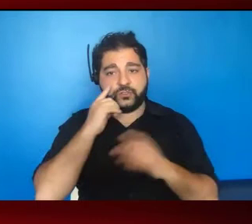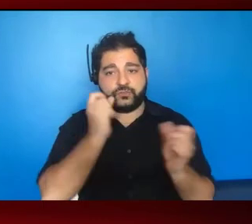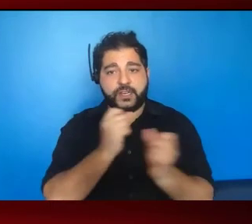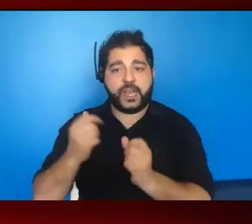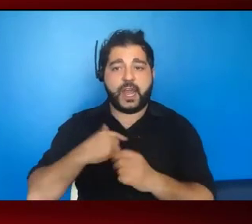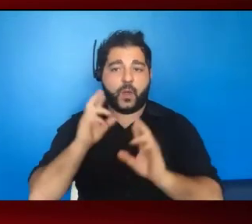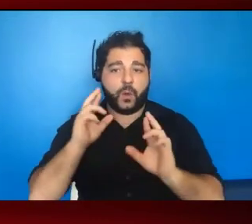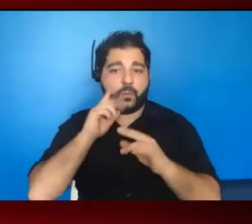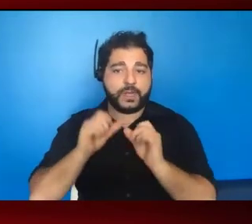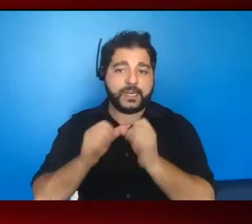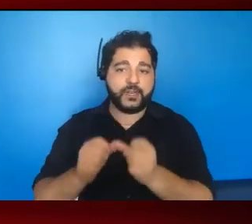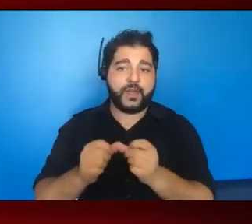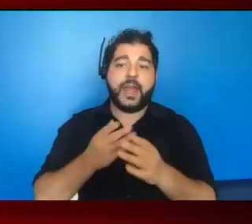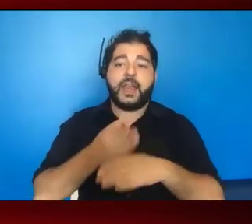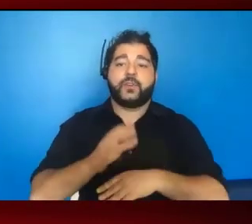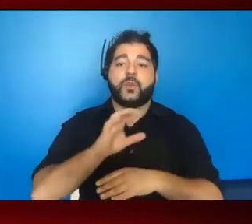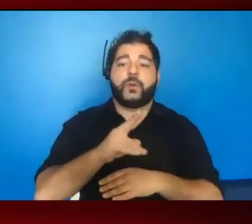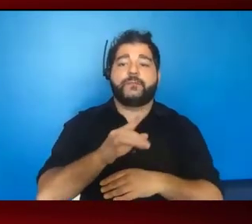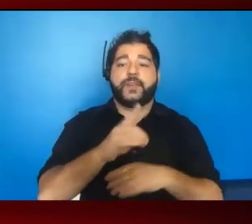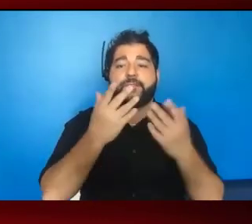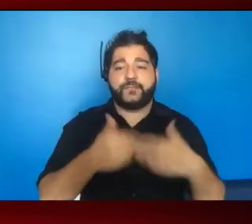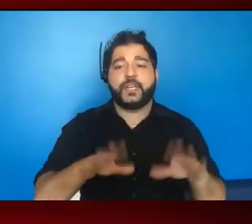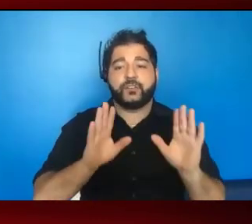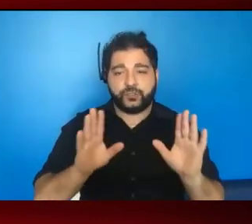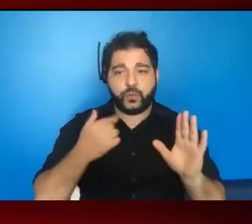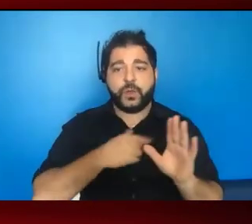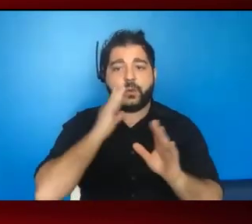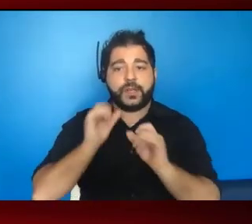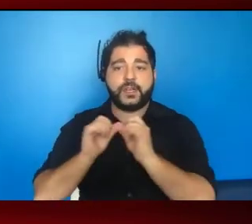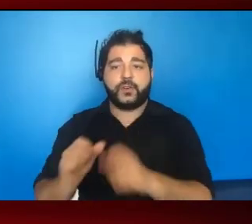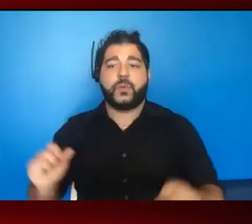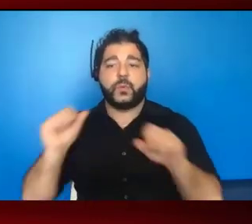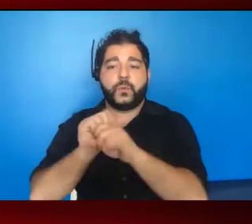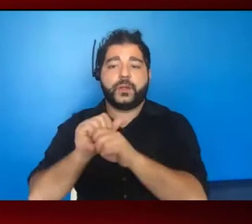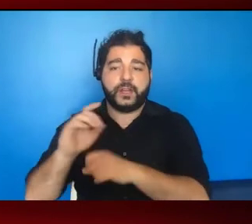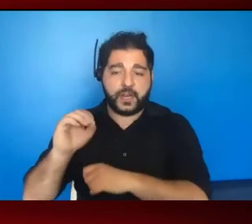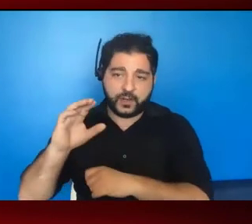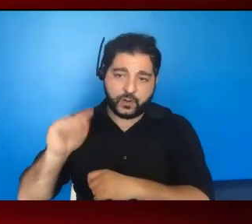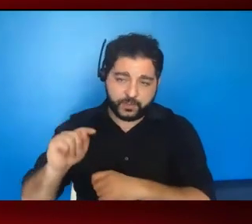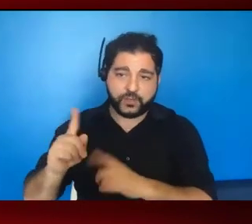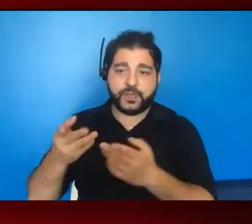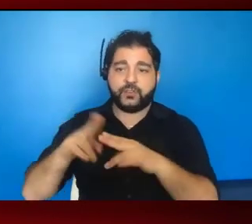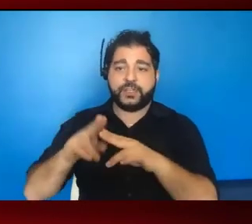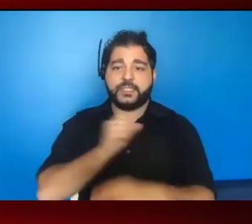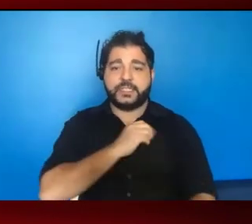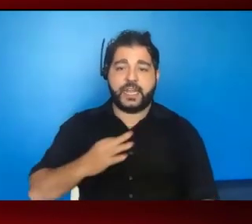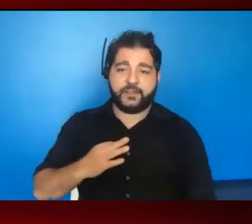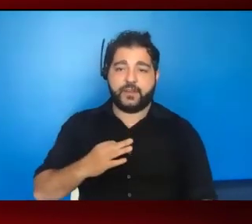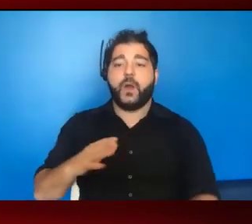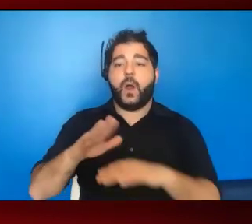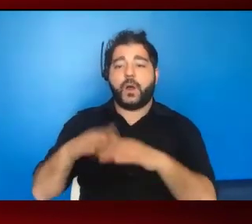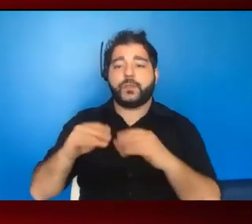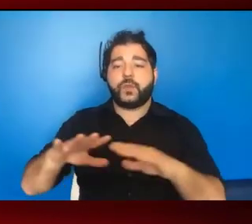persist even after COVID is done. We continue to work in October to increase staffing on the ground